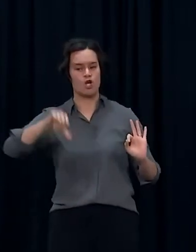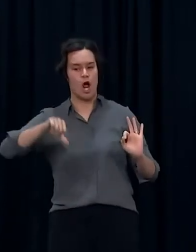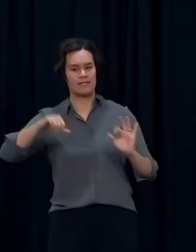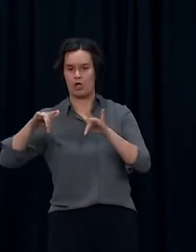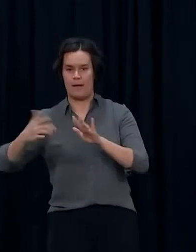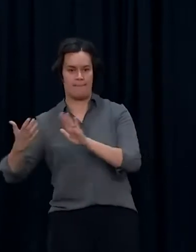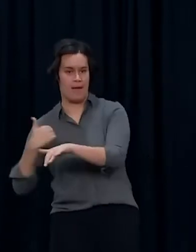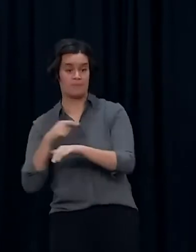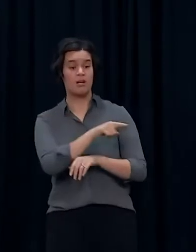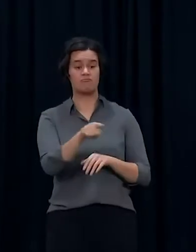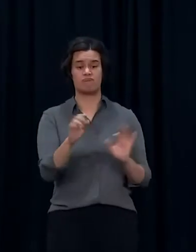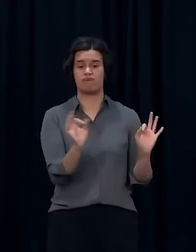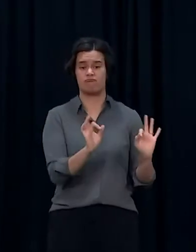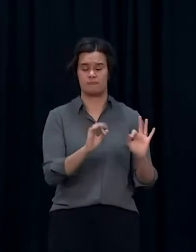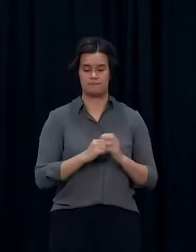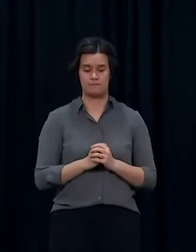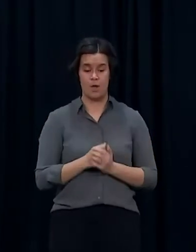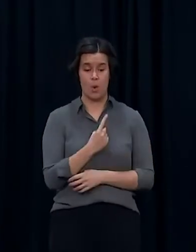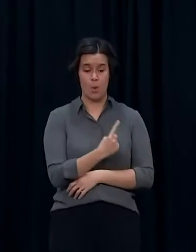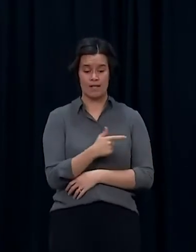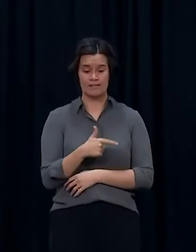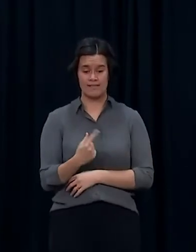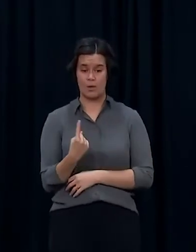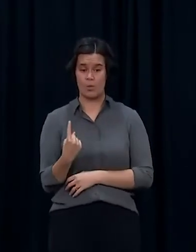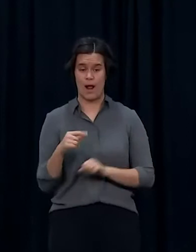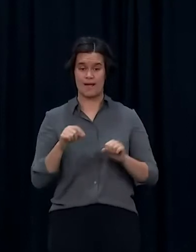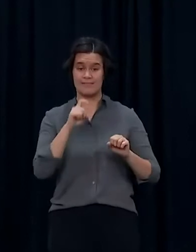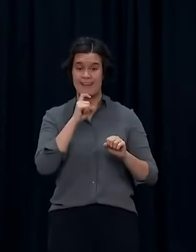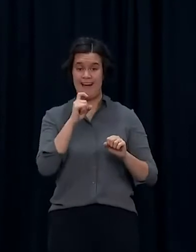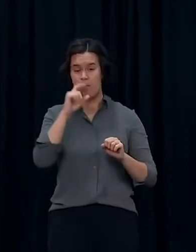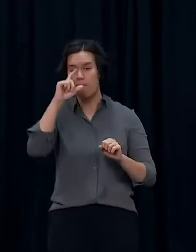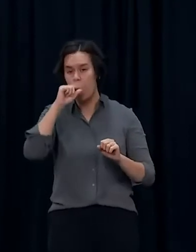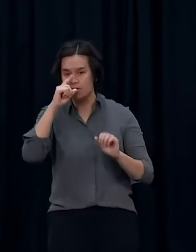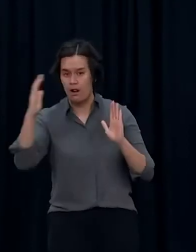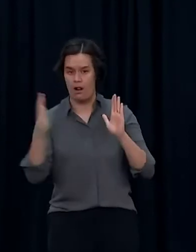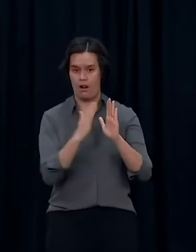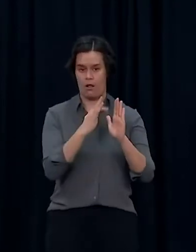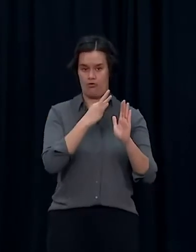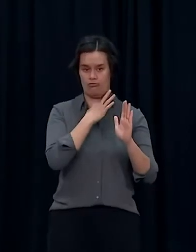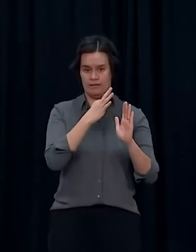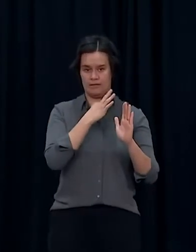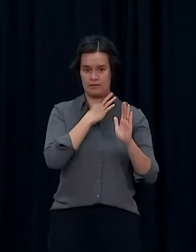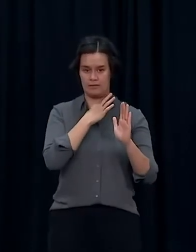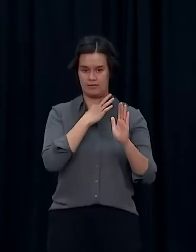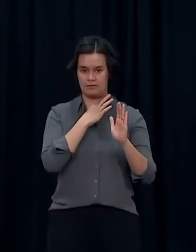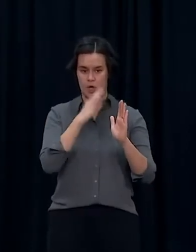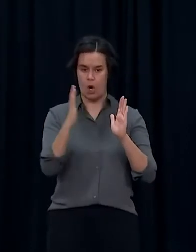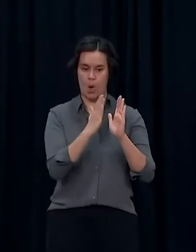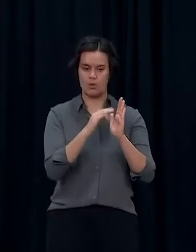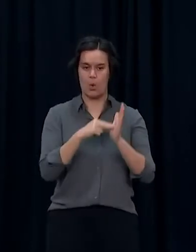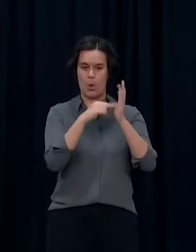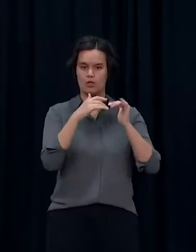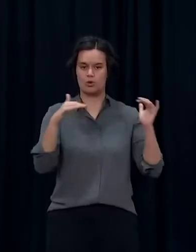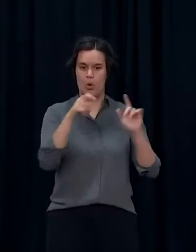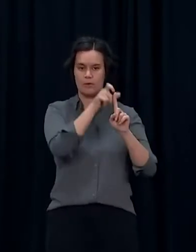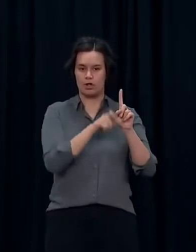There were 171 staff who were potentially in contact with the positive patient at North Shore Hospital earlier in the week, and